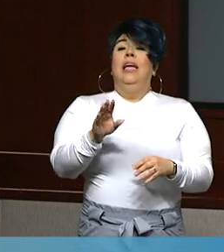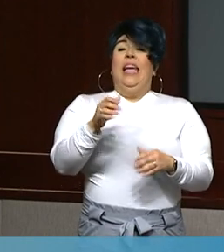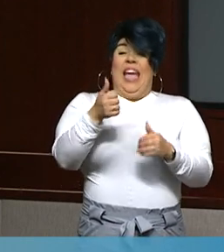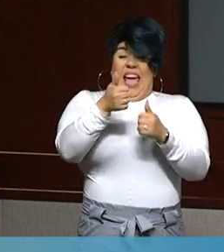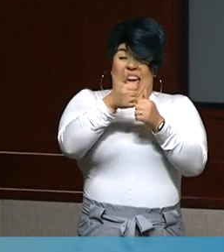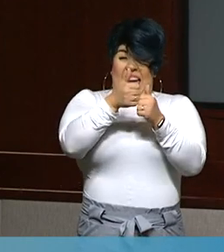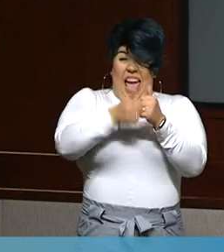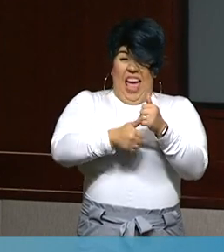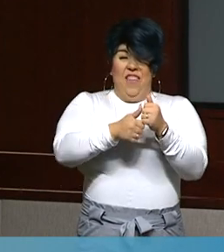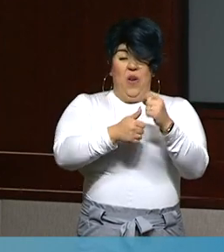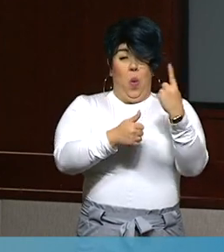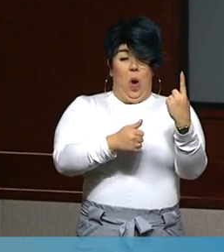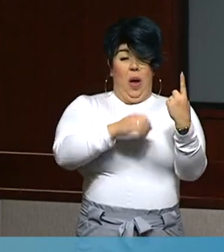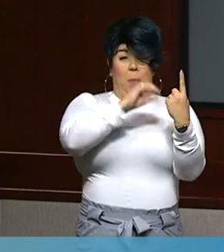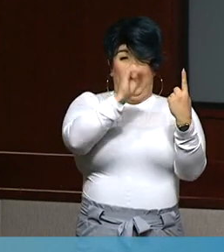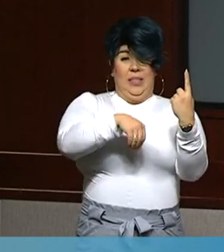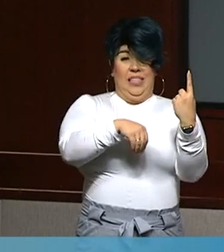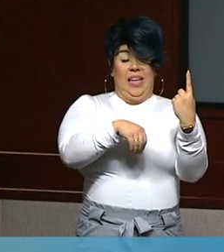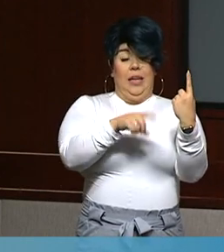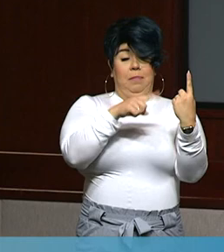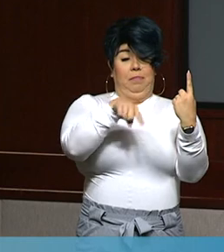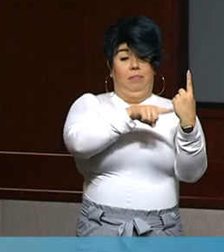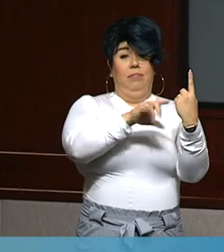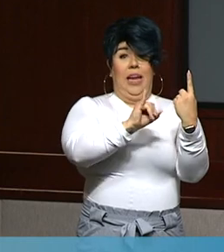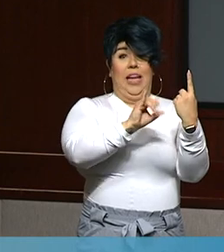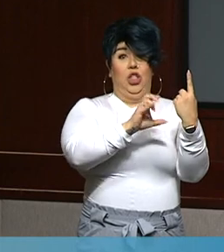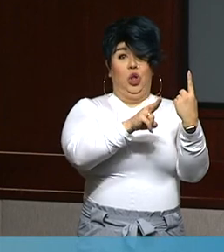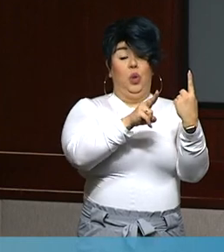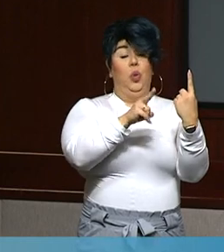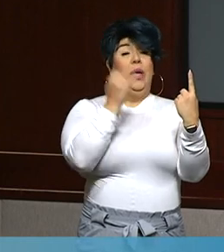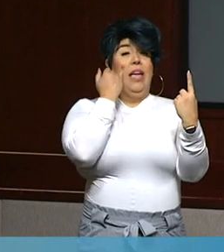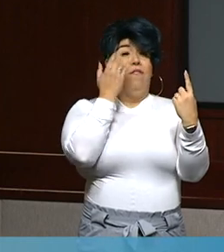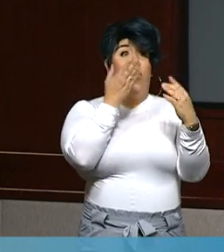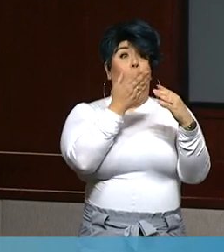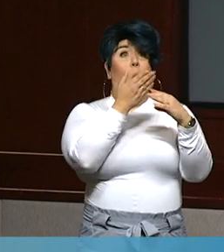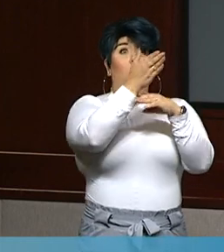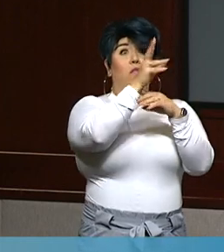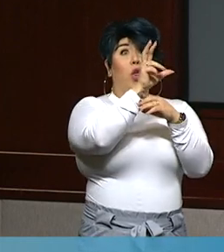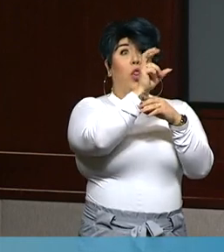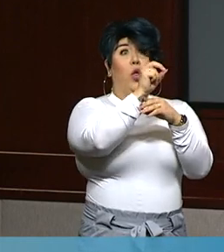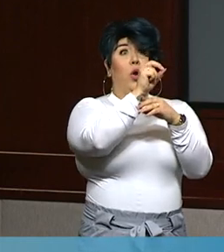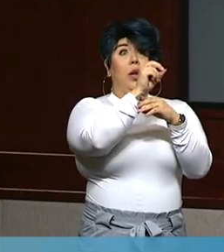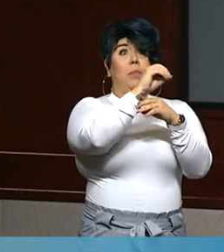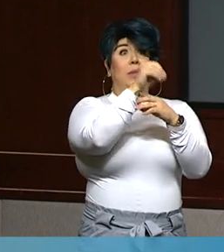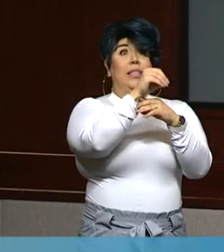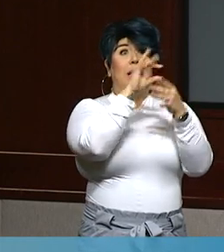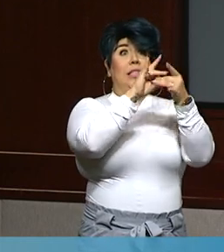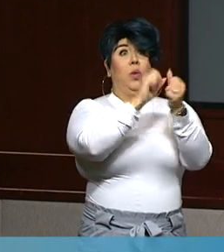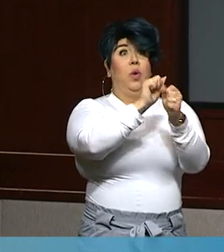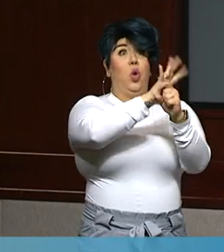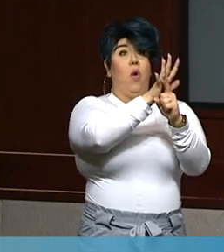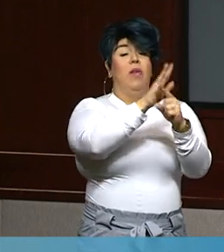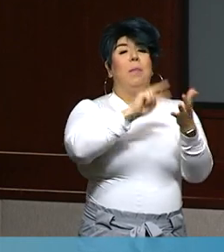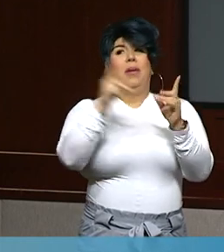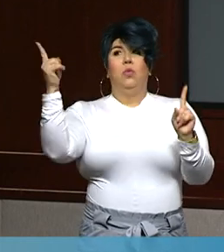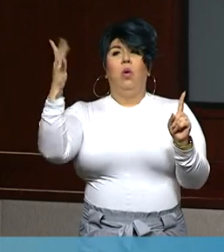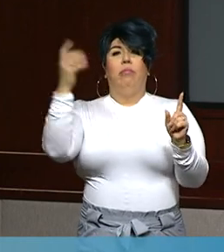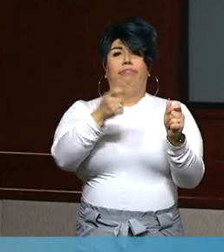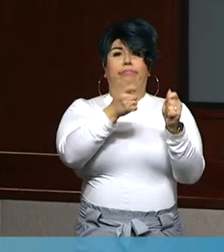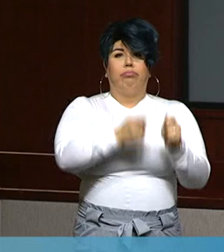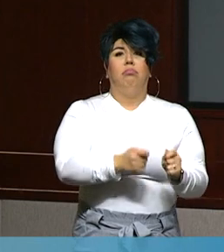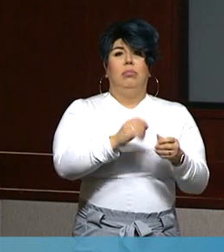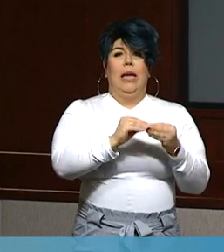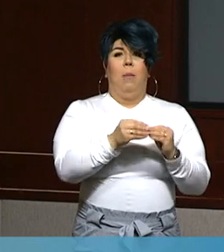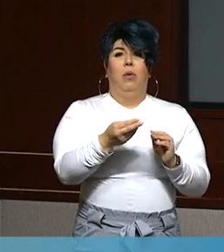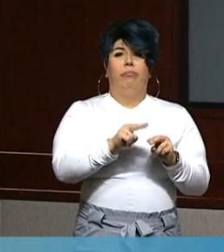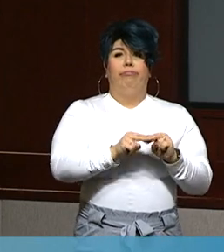every 1% the occupancy of the ICU exceeds 30% COVID-19 patients. We believe we are able